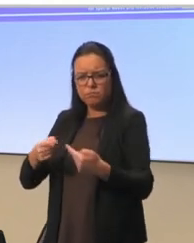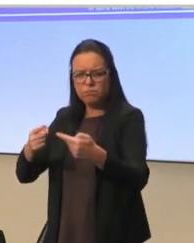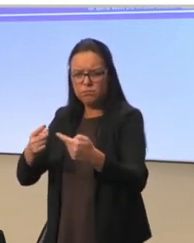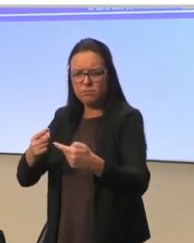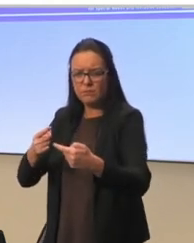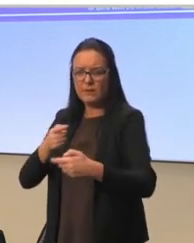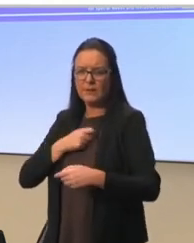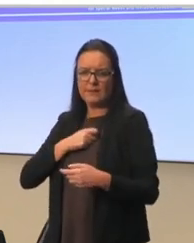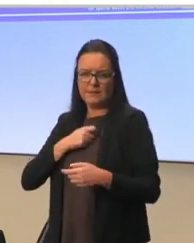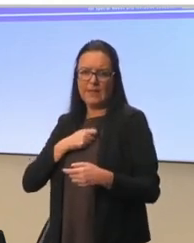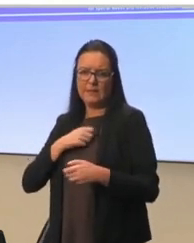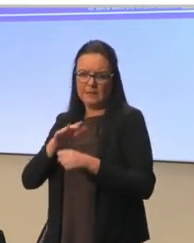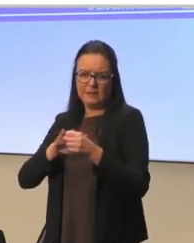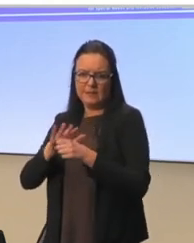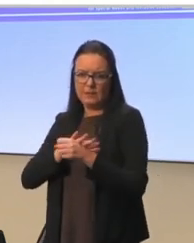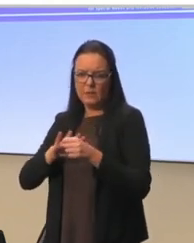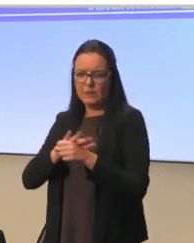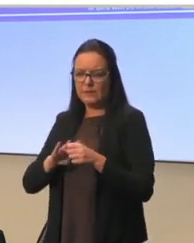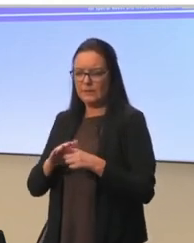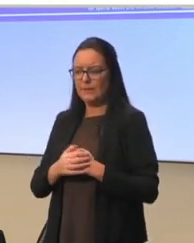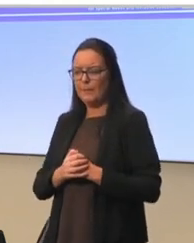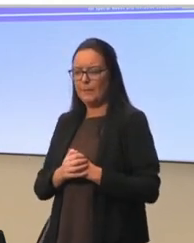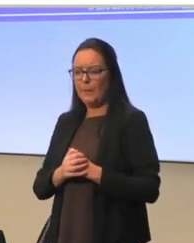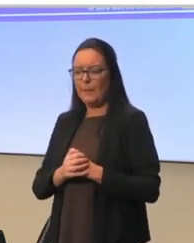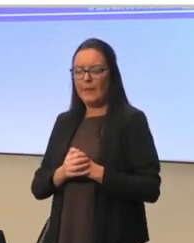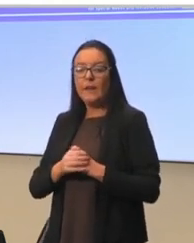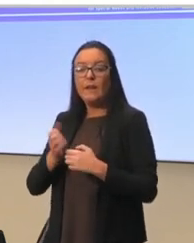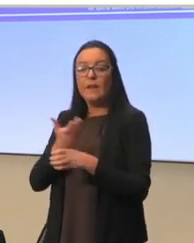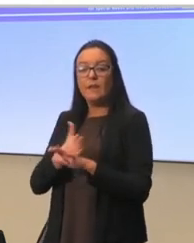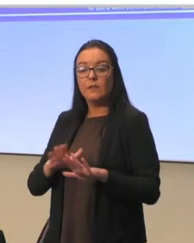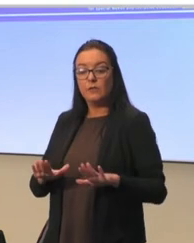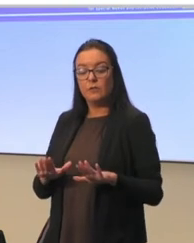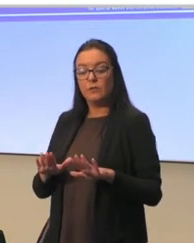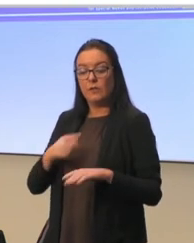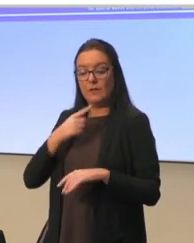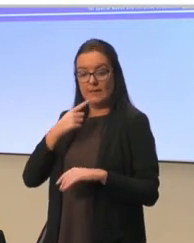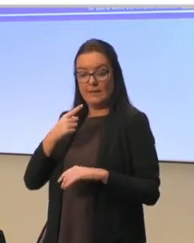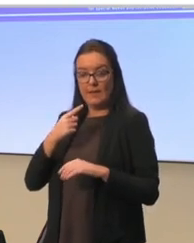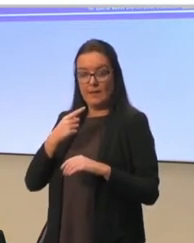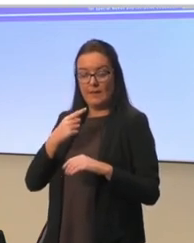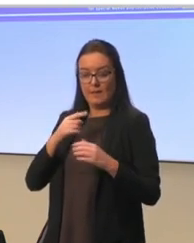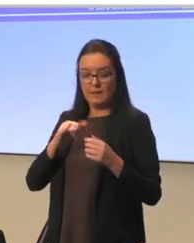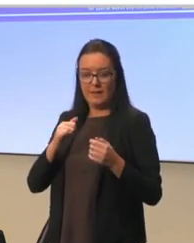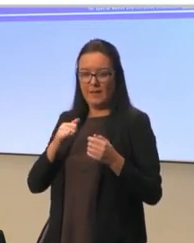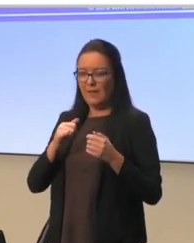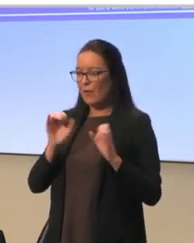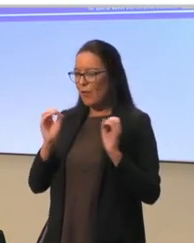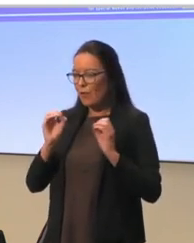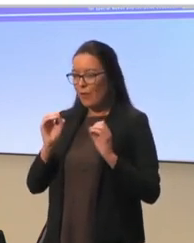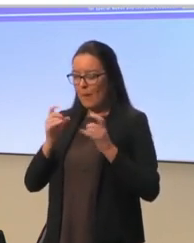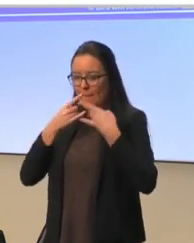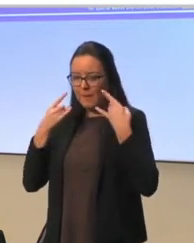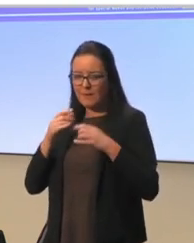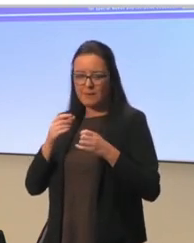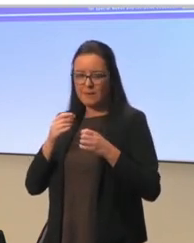excuse me, told us that the children got afraid when in public transport people would not wear masks, because the kids were